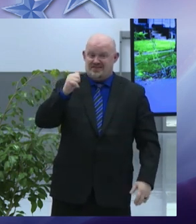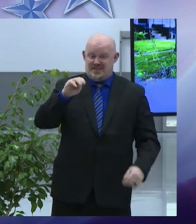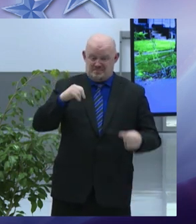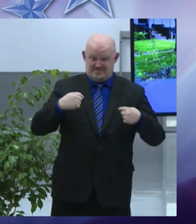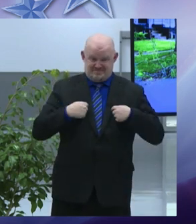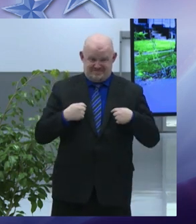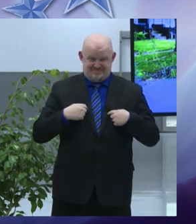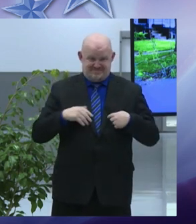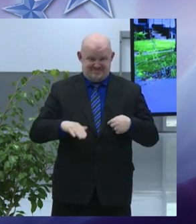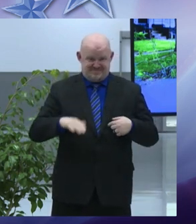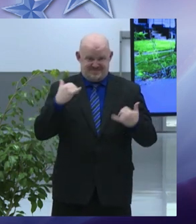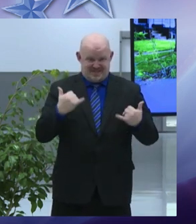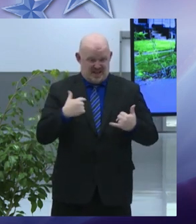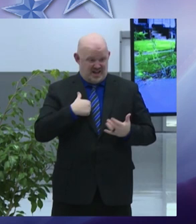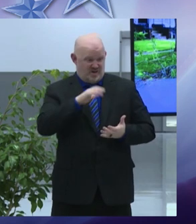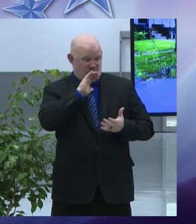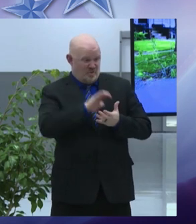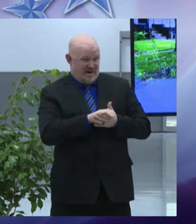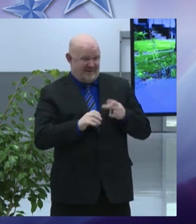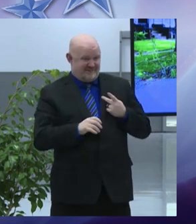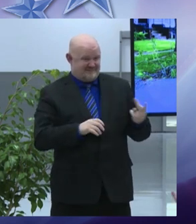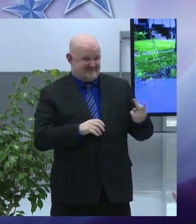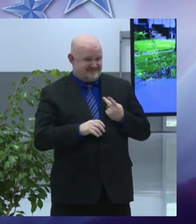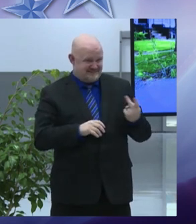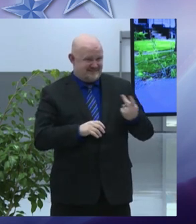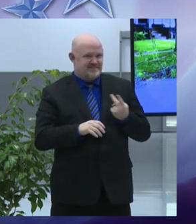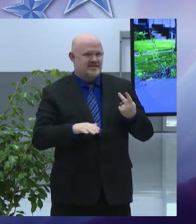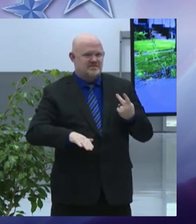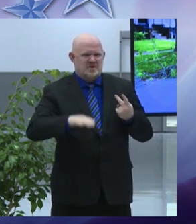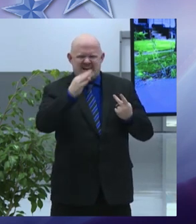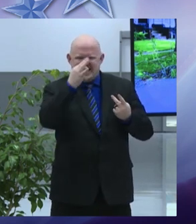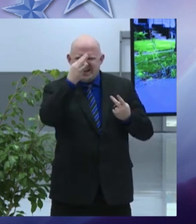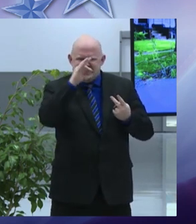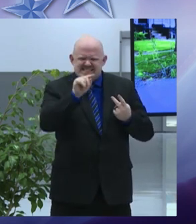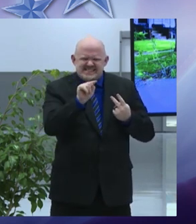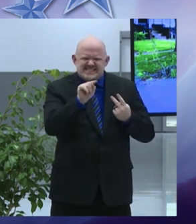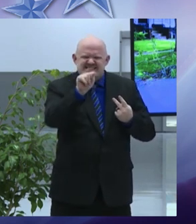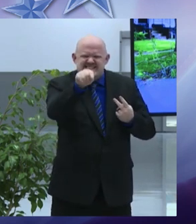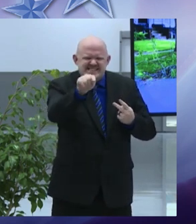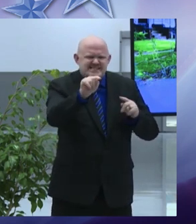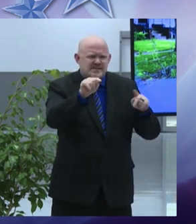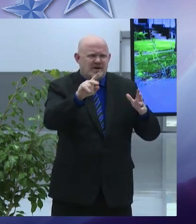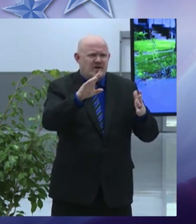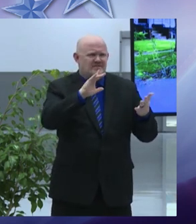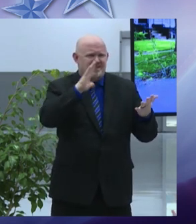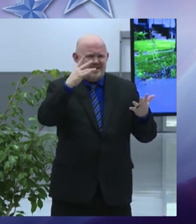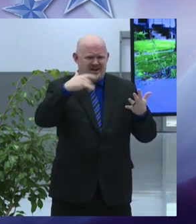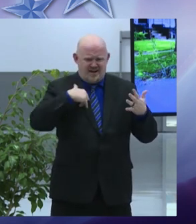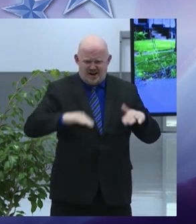throw of both of my childhood homes and a bit of a tweener neighborhood we lovingly call strathworth or winkmore